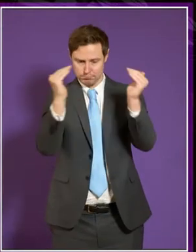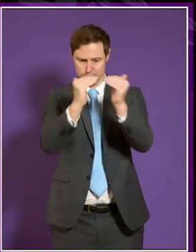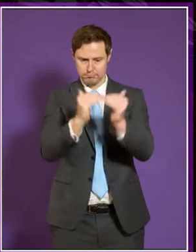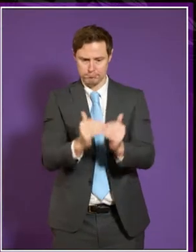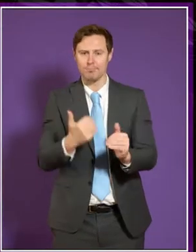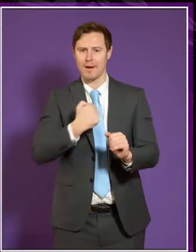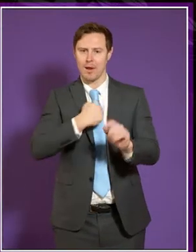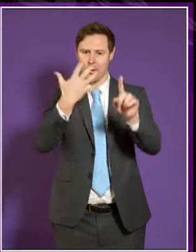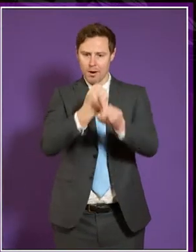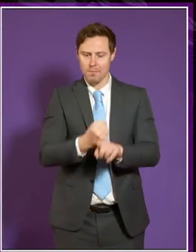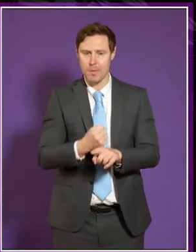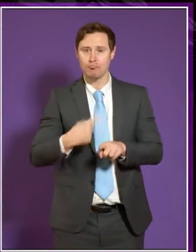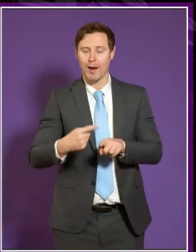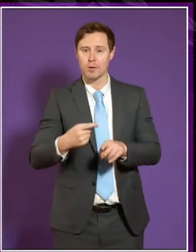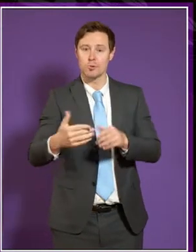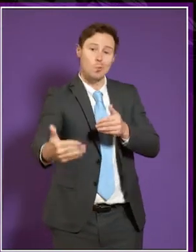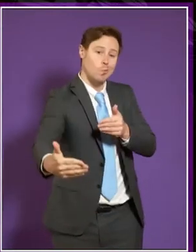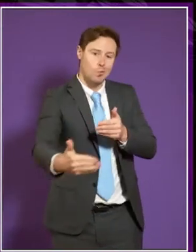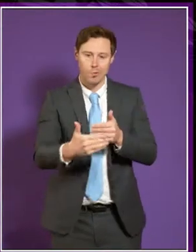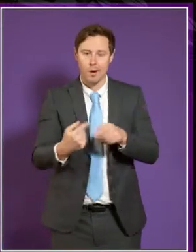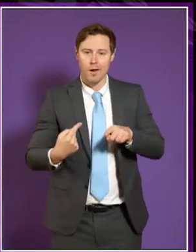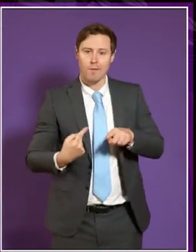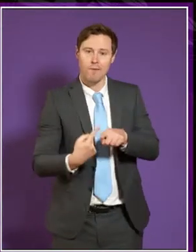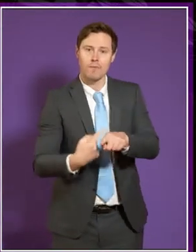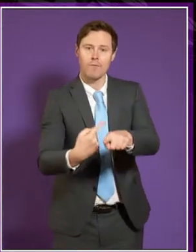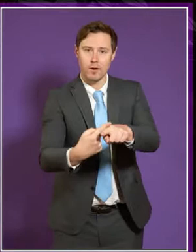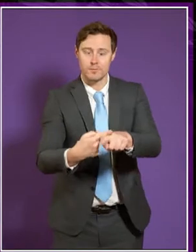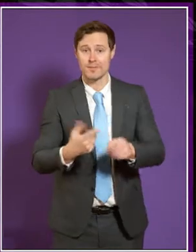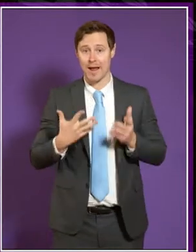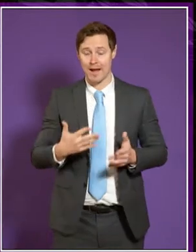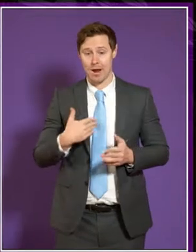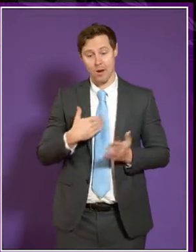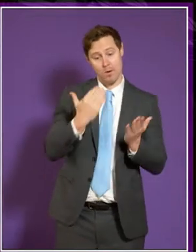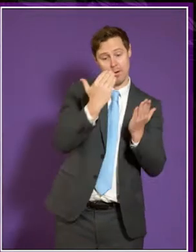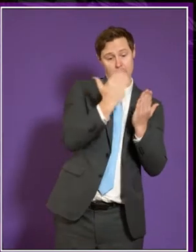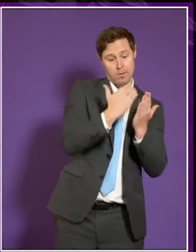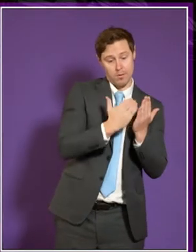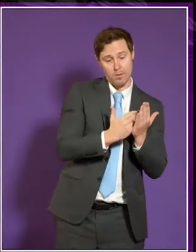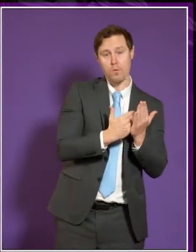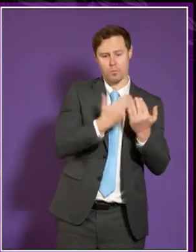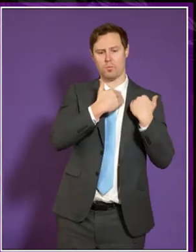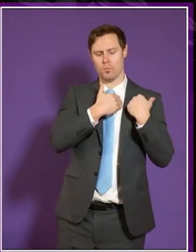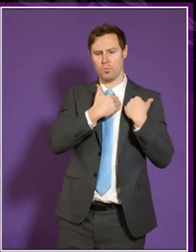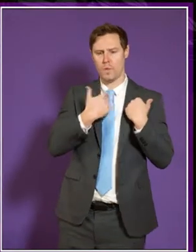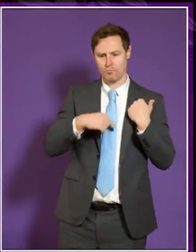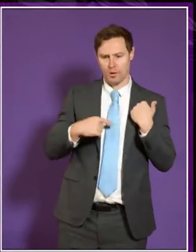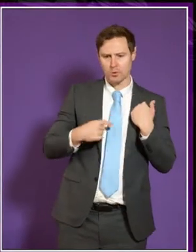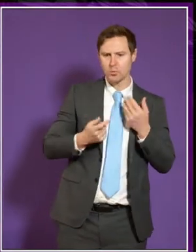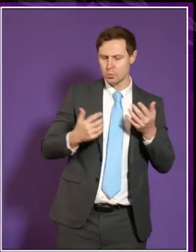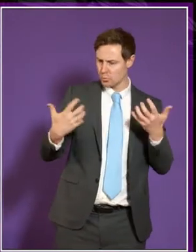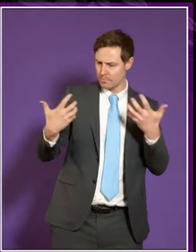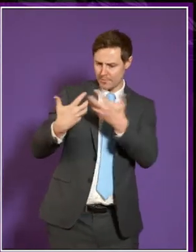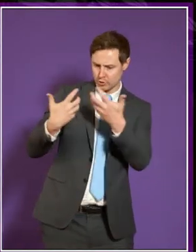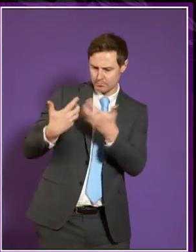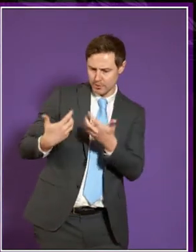as fast as possible. So we've been seeing this work as very much something that we feed into that process